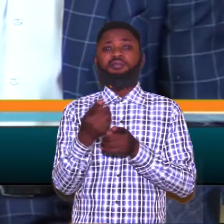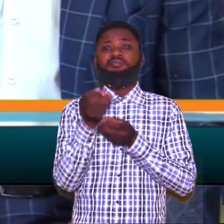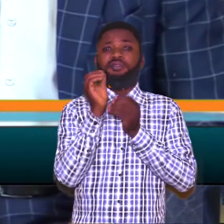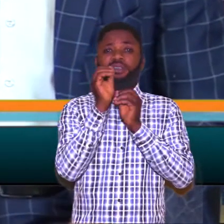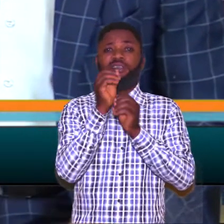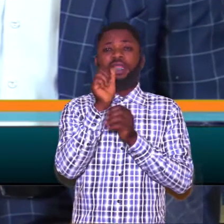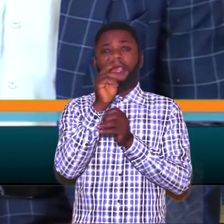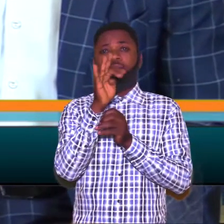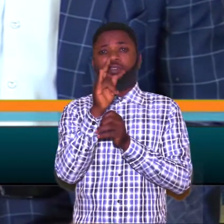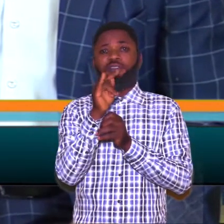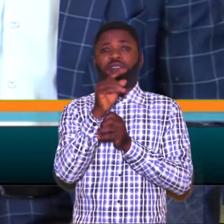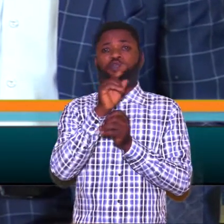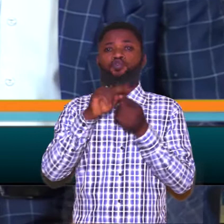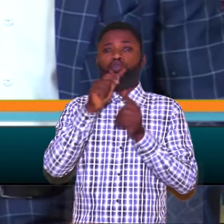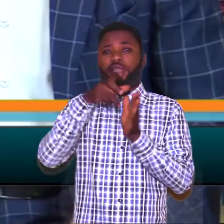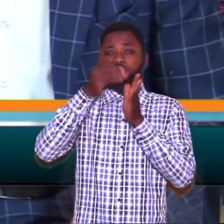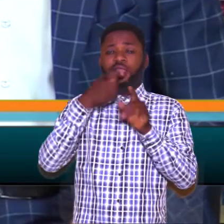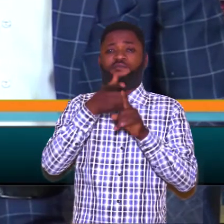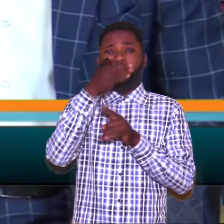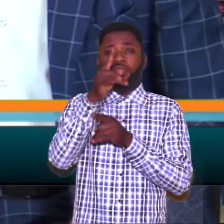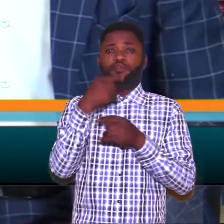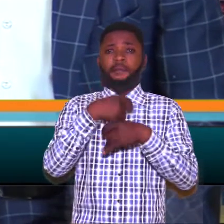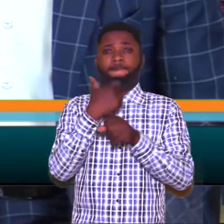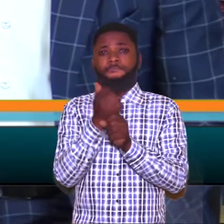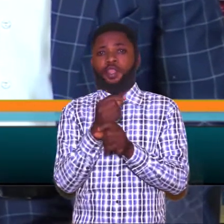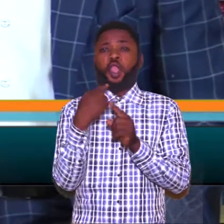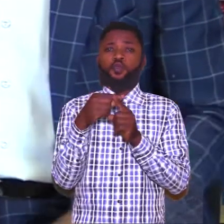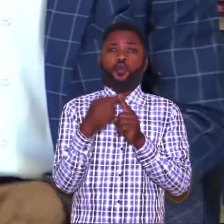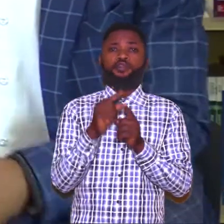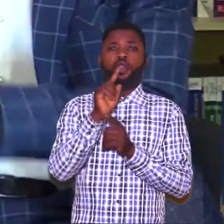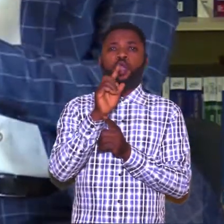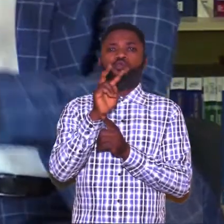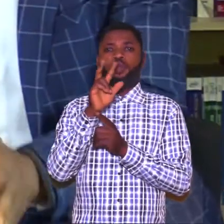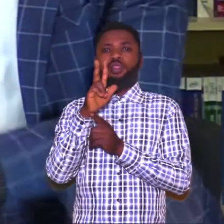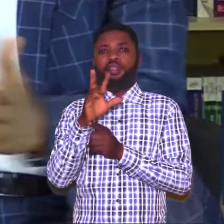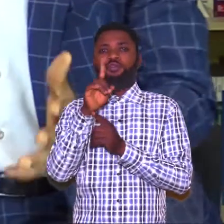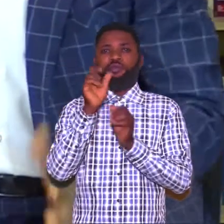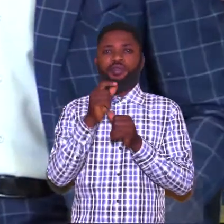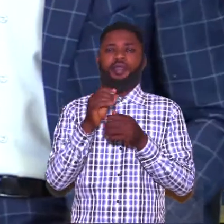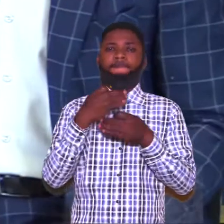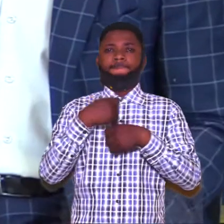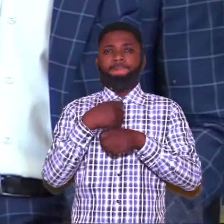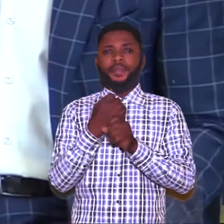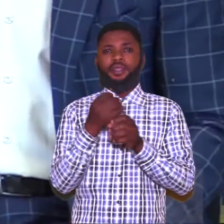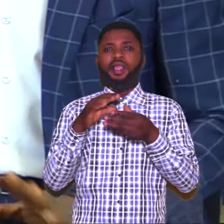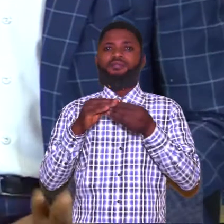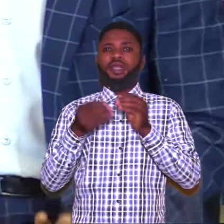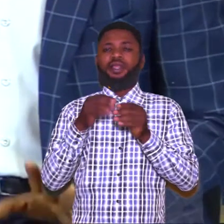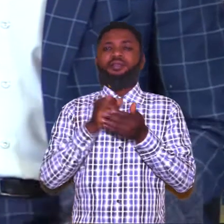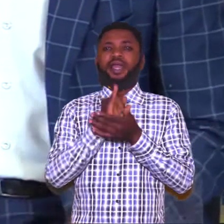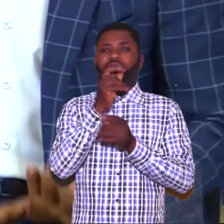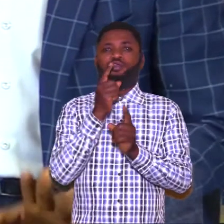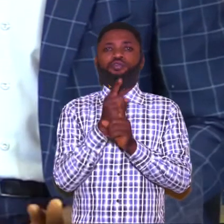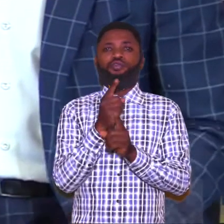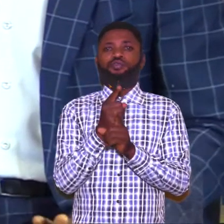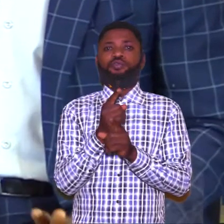bc to a student from there you can form words one two three you can form big sentences yes so that